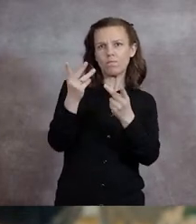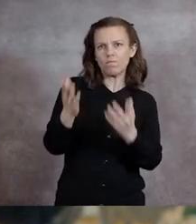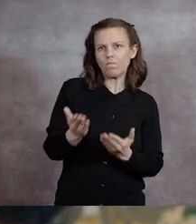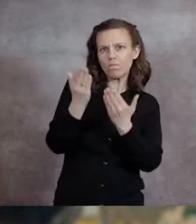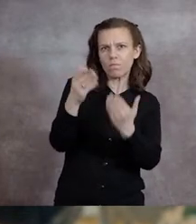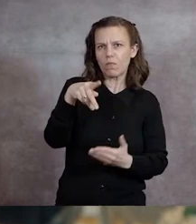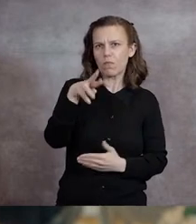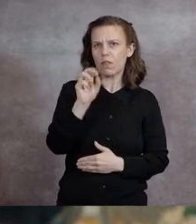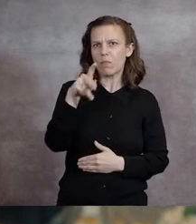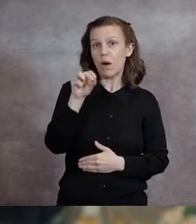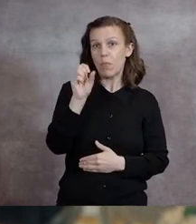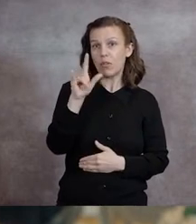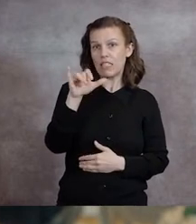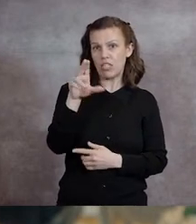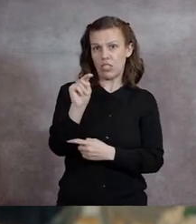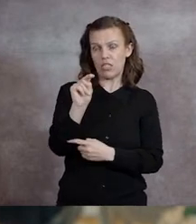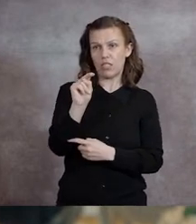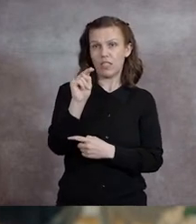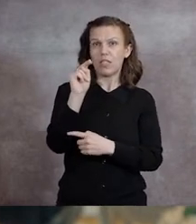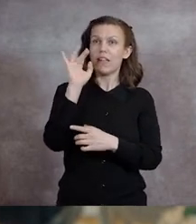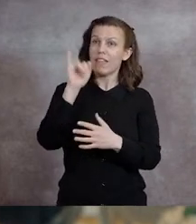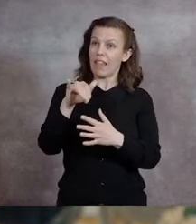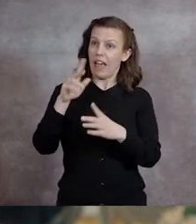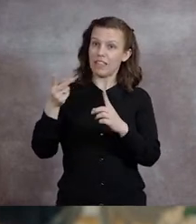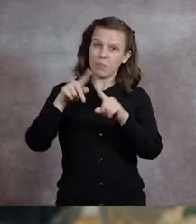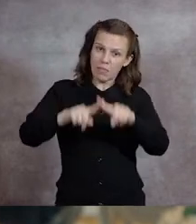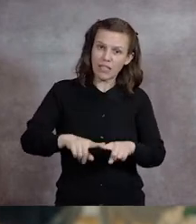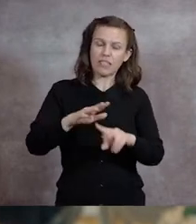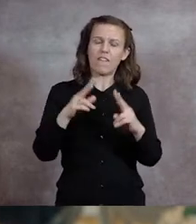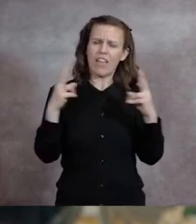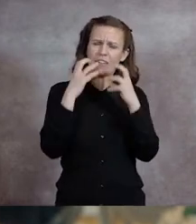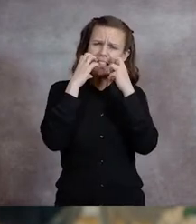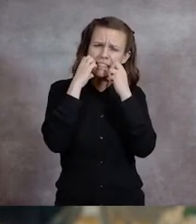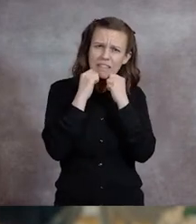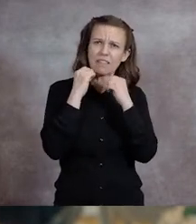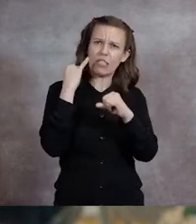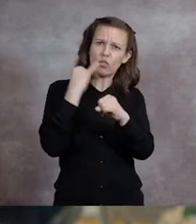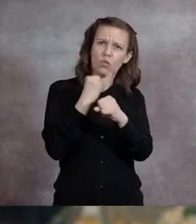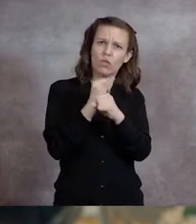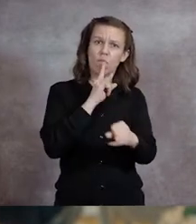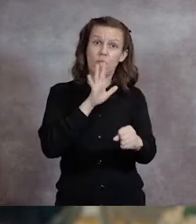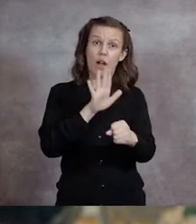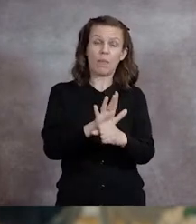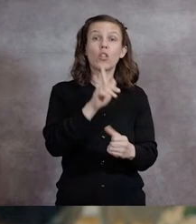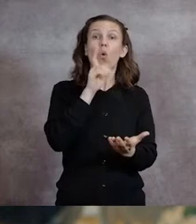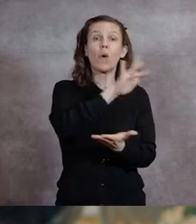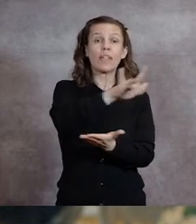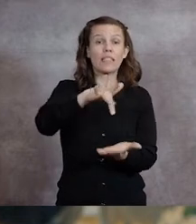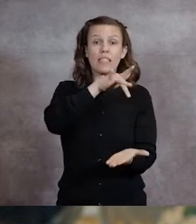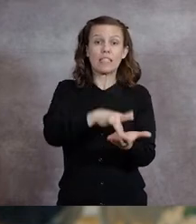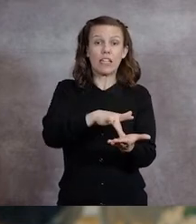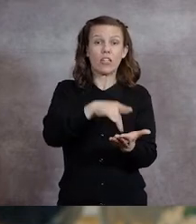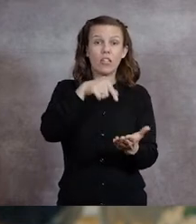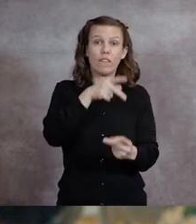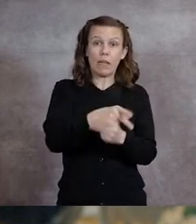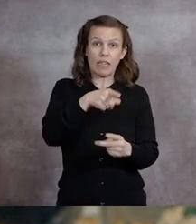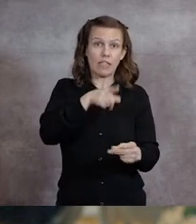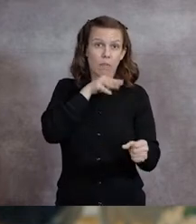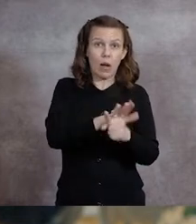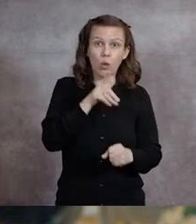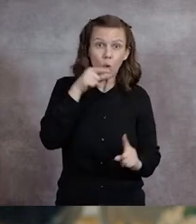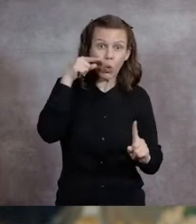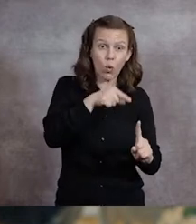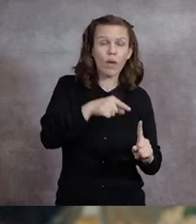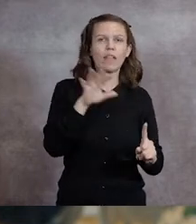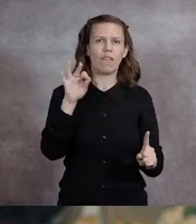proposition rests upon a sacred institutional promise that our faculty is at the center of keeping. For